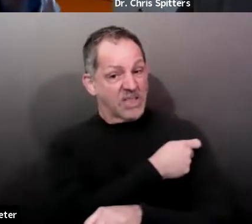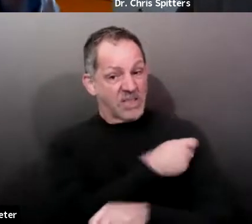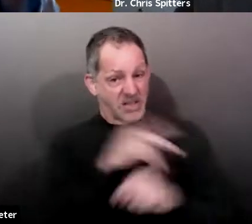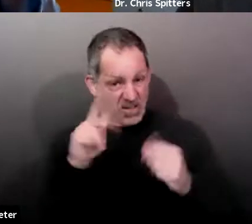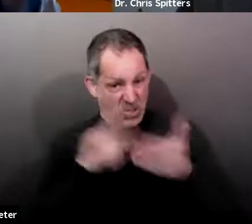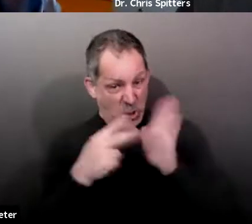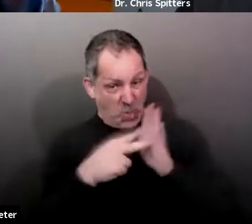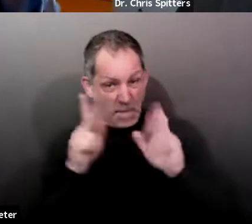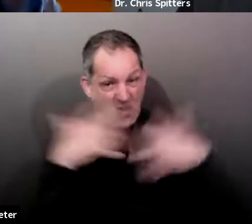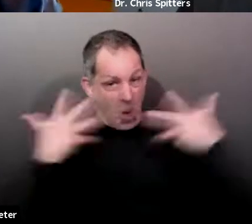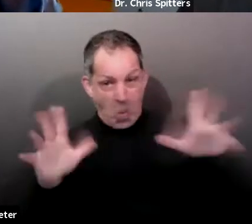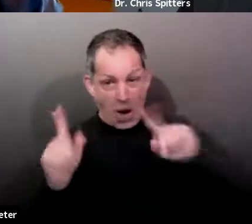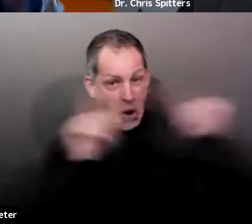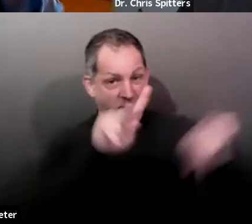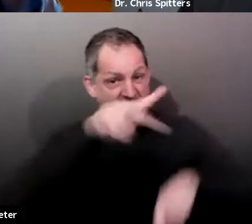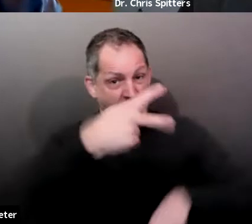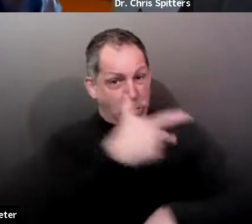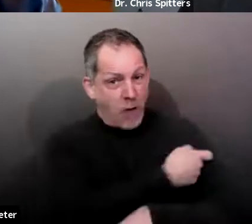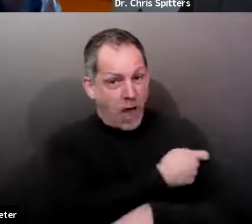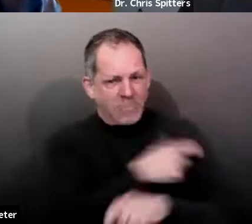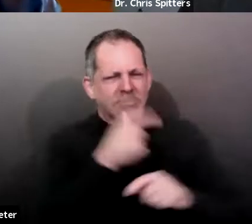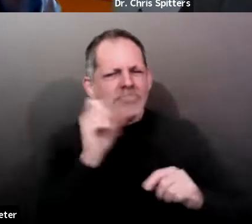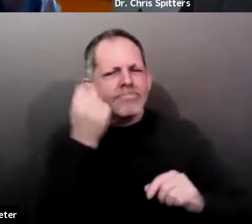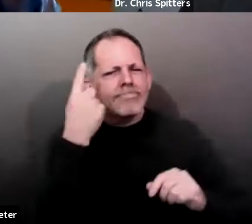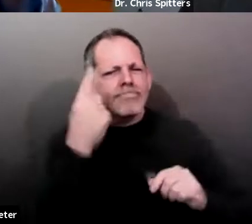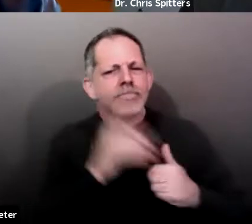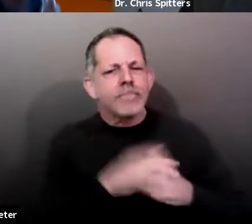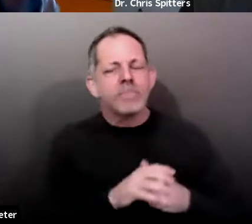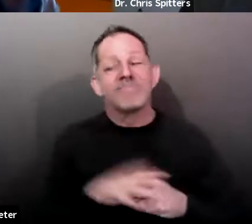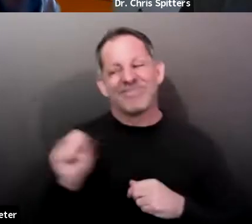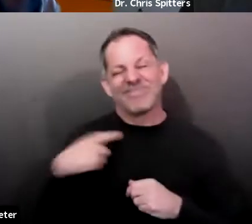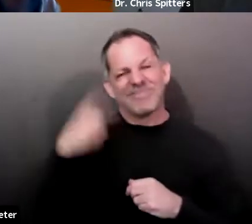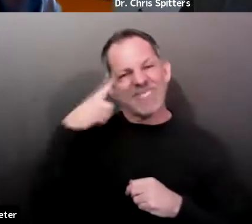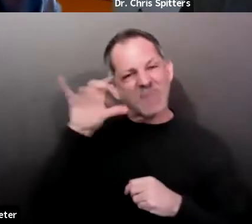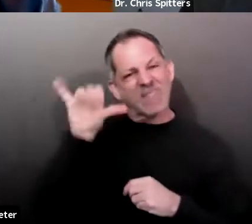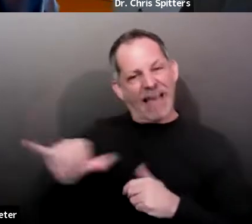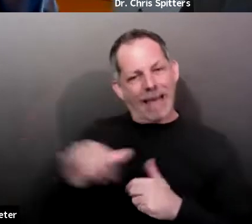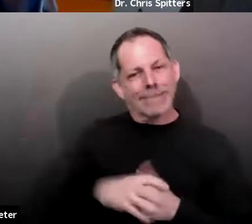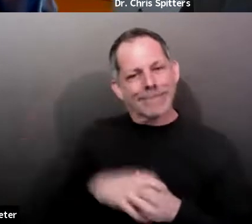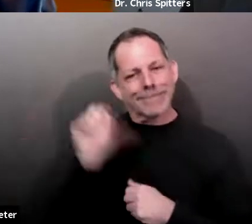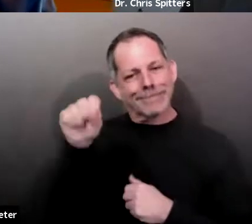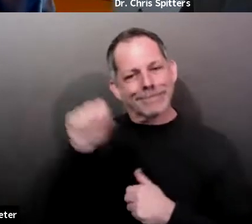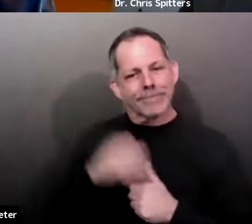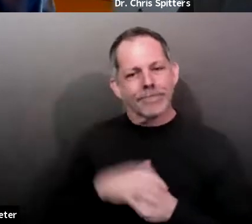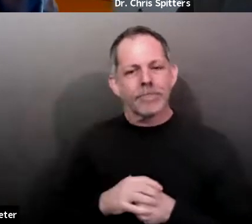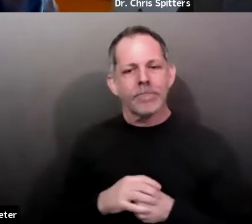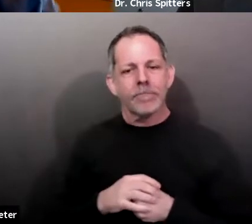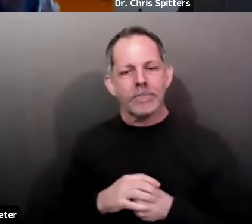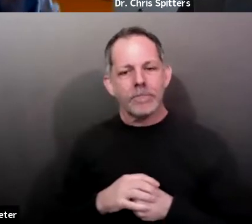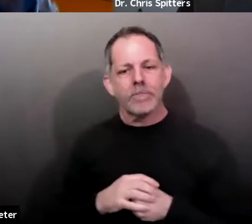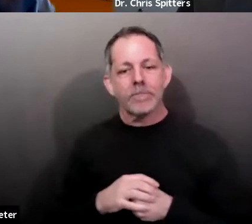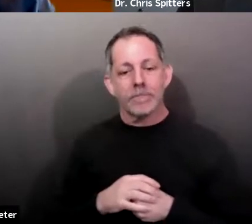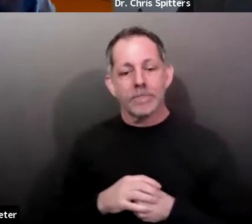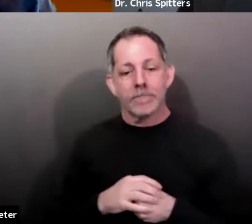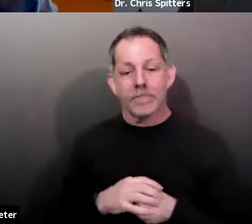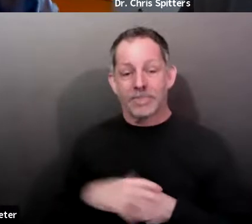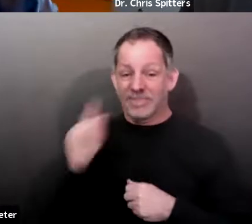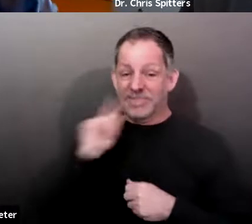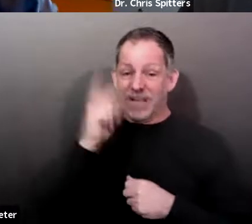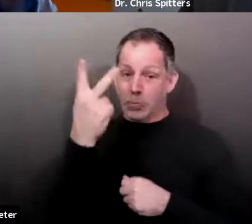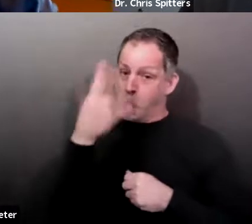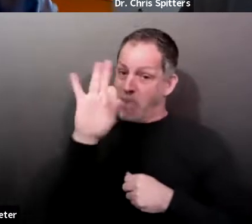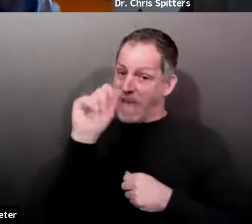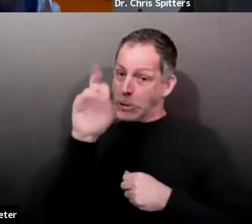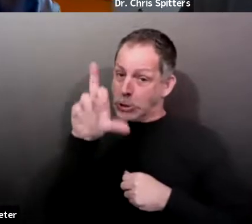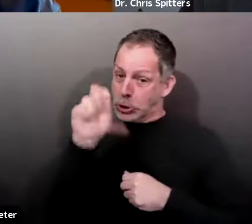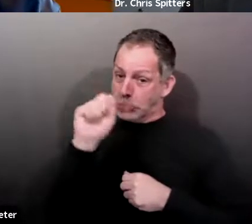Uh, well, I suspect that, yes, there's, I think there's two factors at play. Roughly, uh, when the last I heard, you